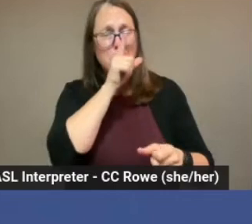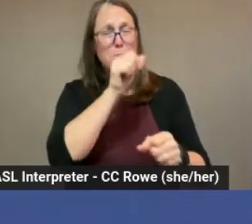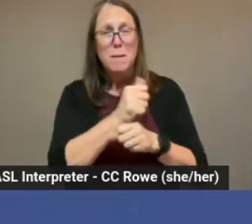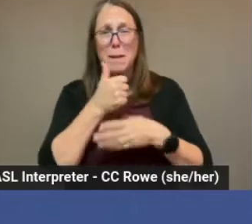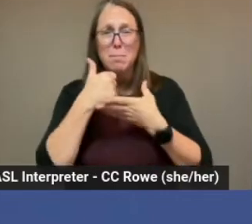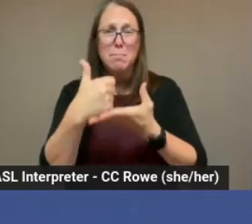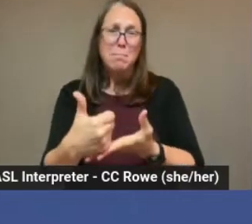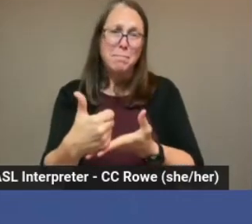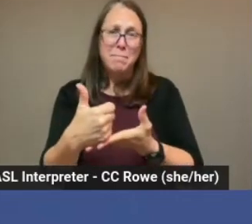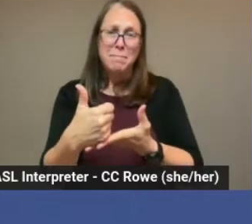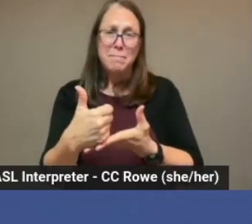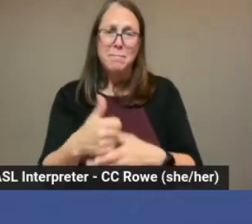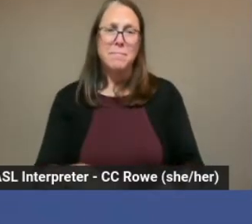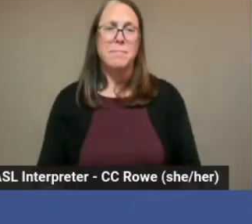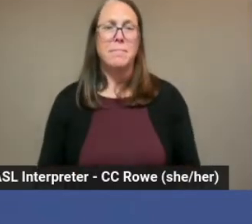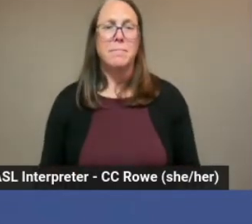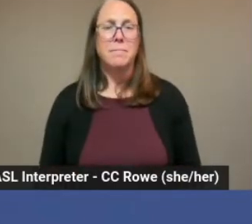educational.